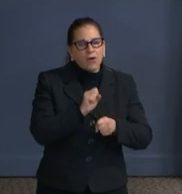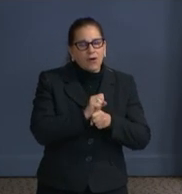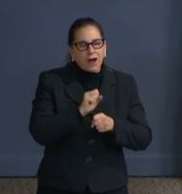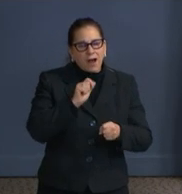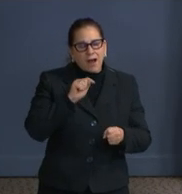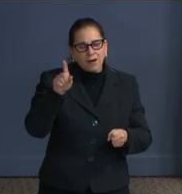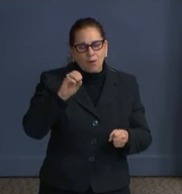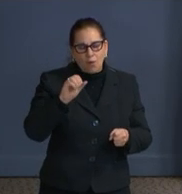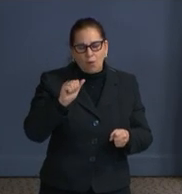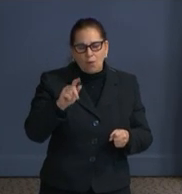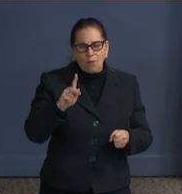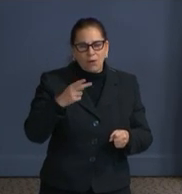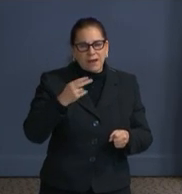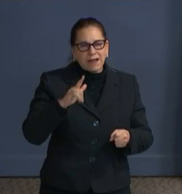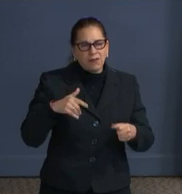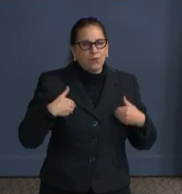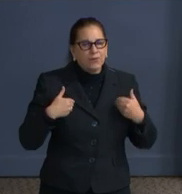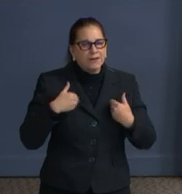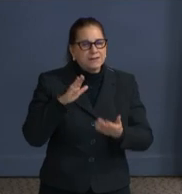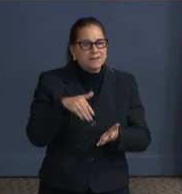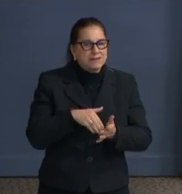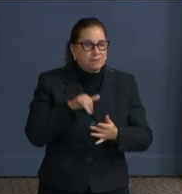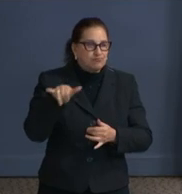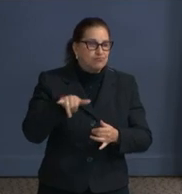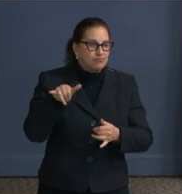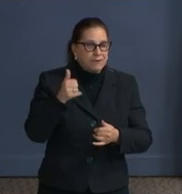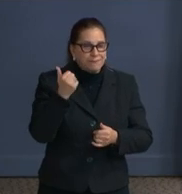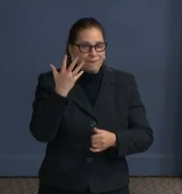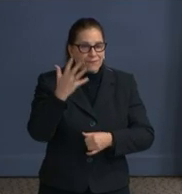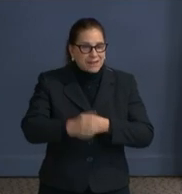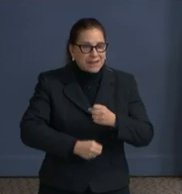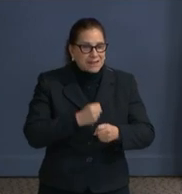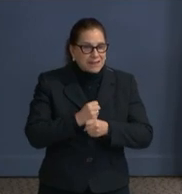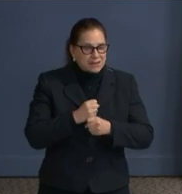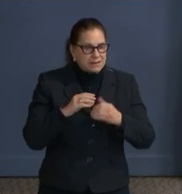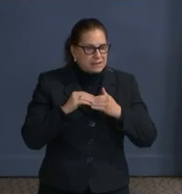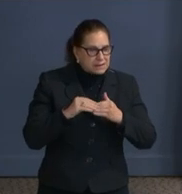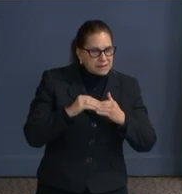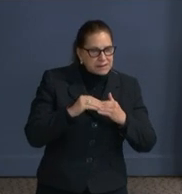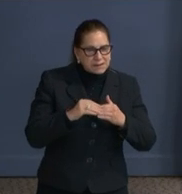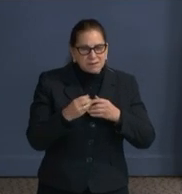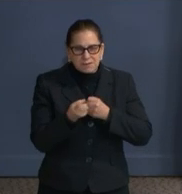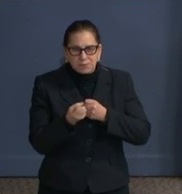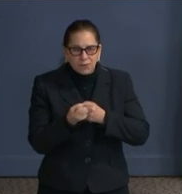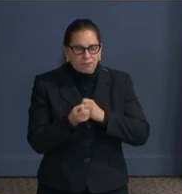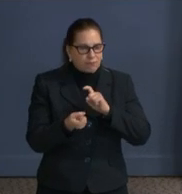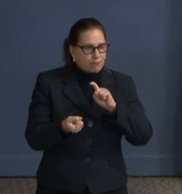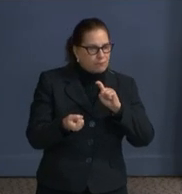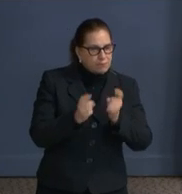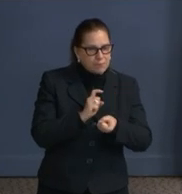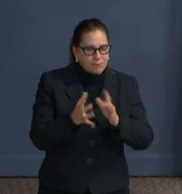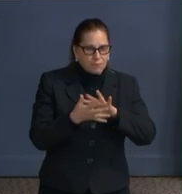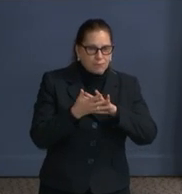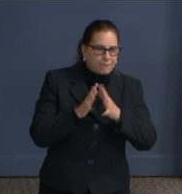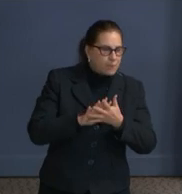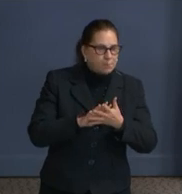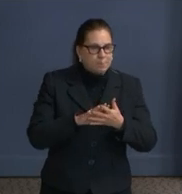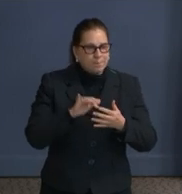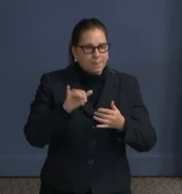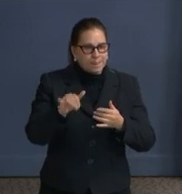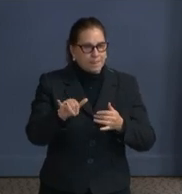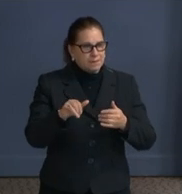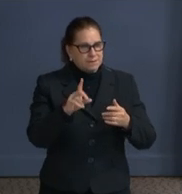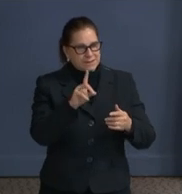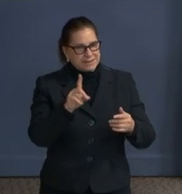years, Ms. Harley Harper has successfully led and supported reform efforts in the District's juvenile justice system